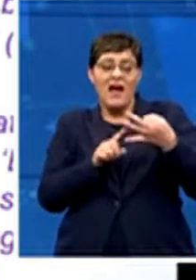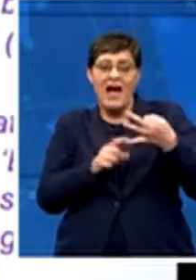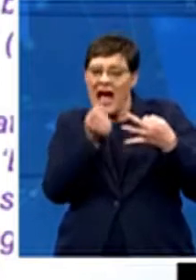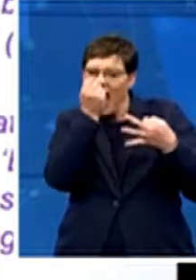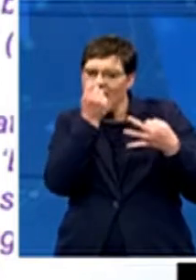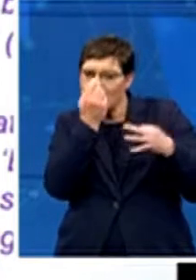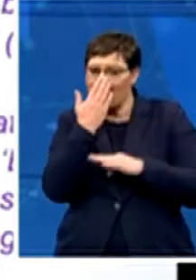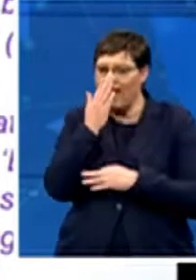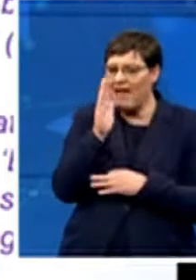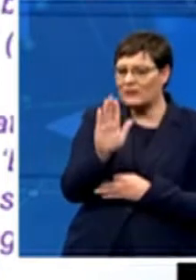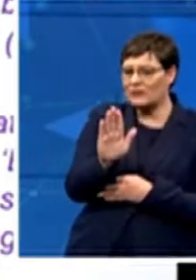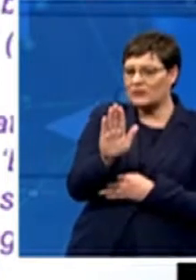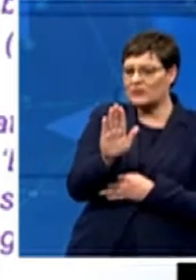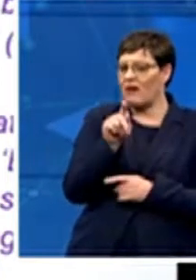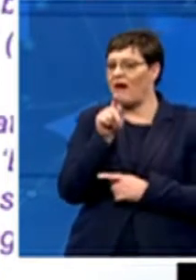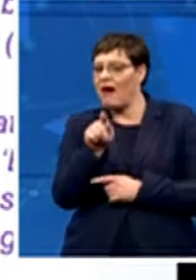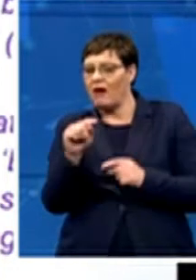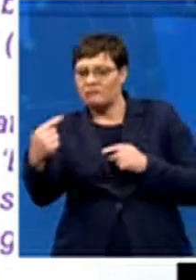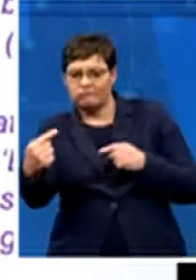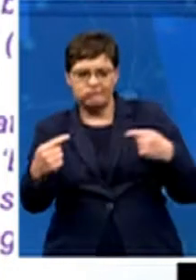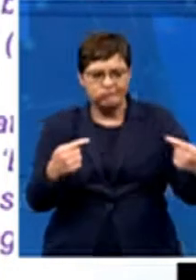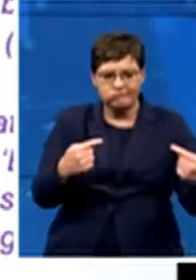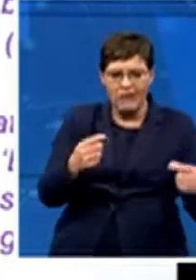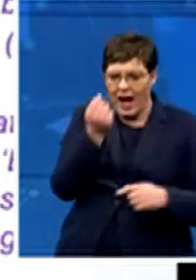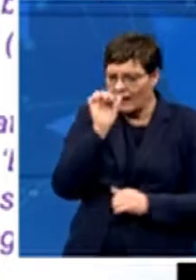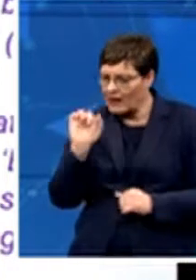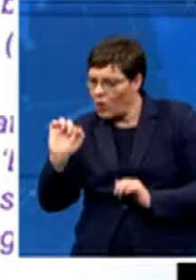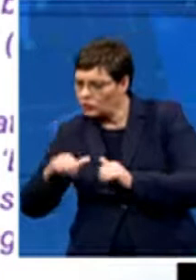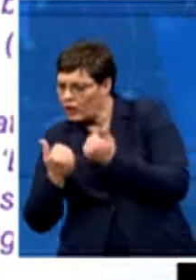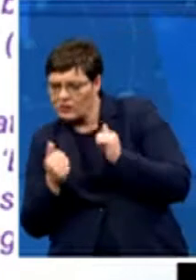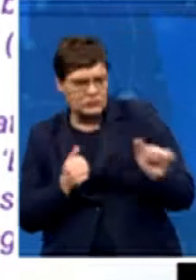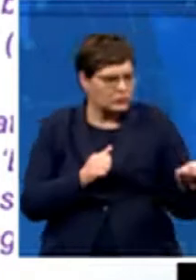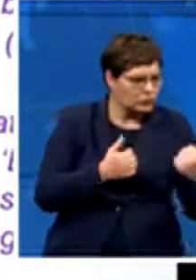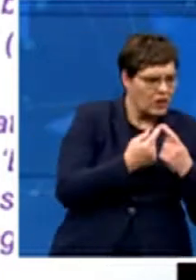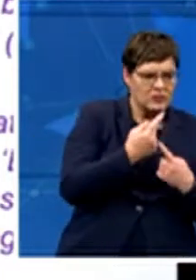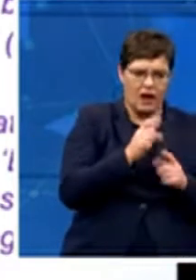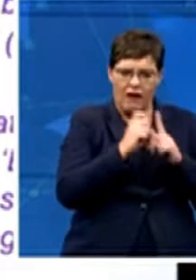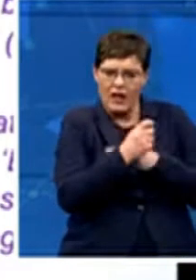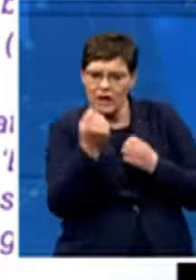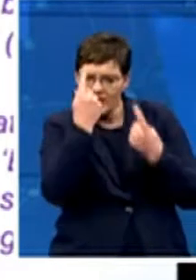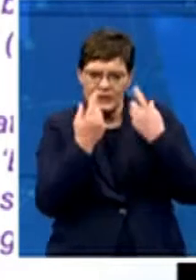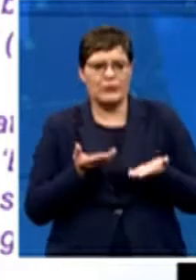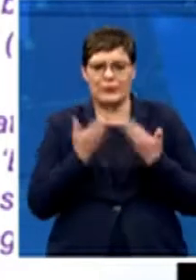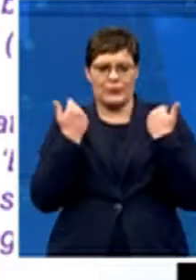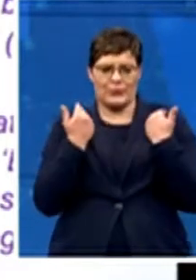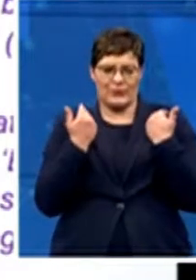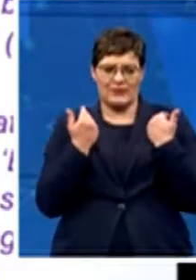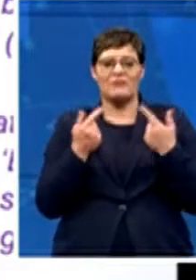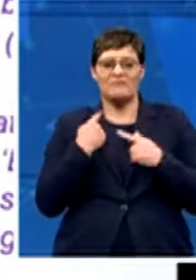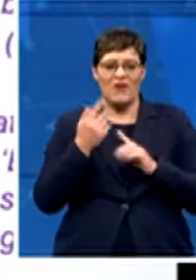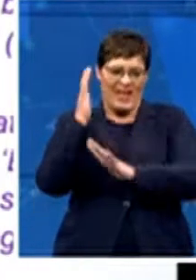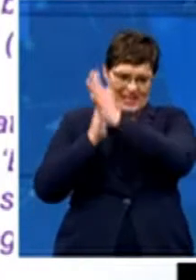another's challenges and different cultures. And so our history has created some of that. The diverse